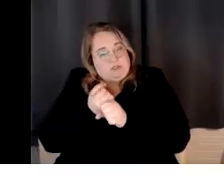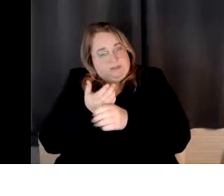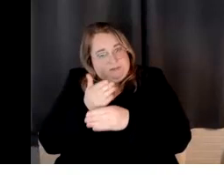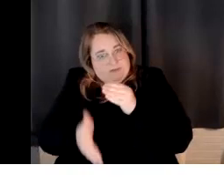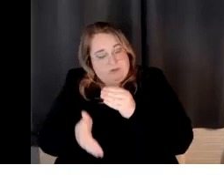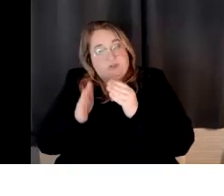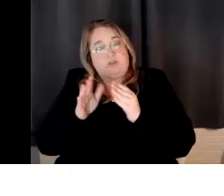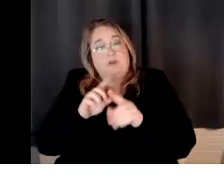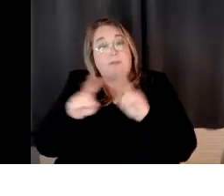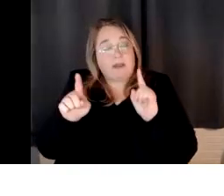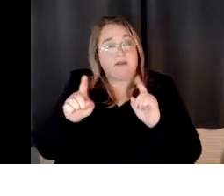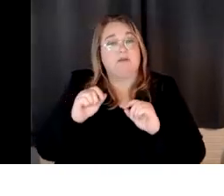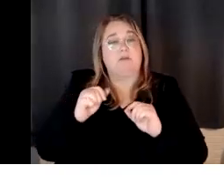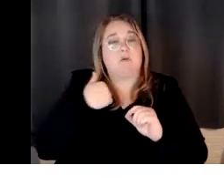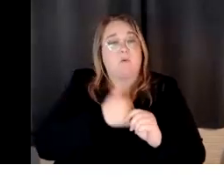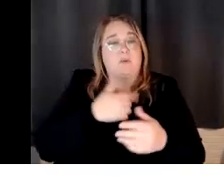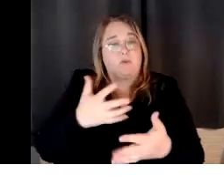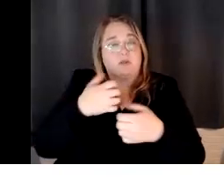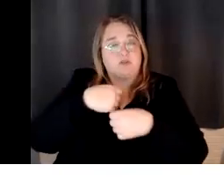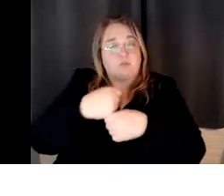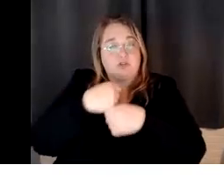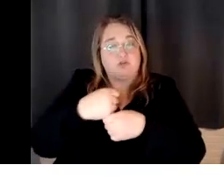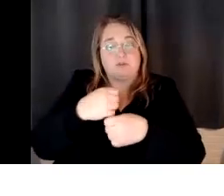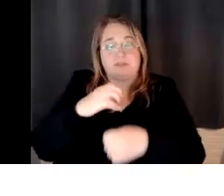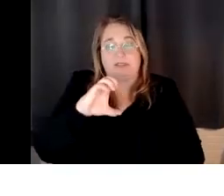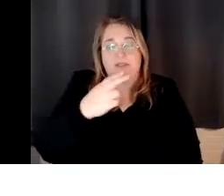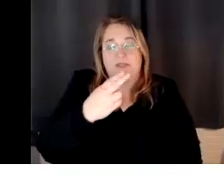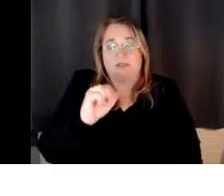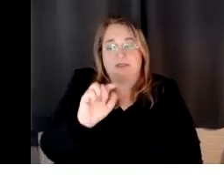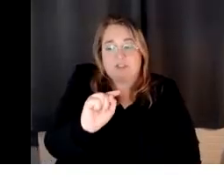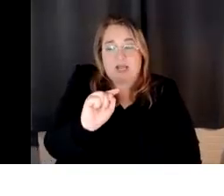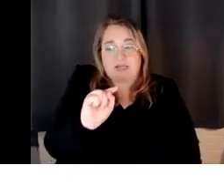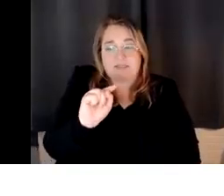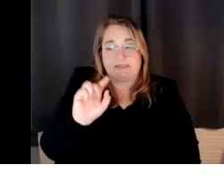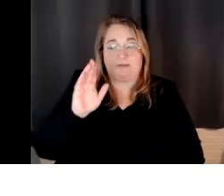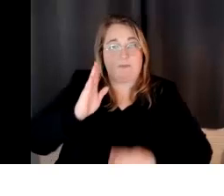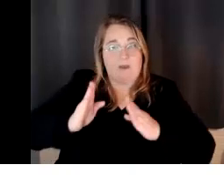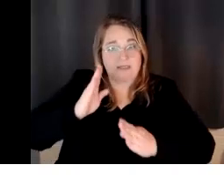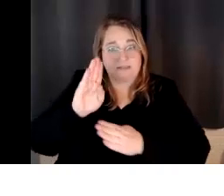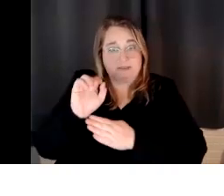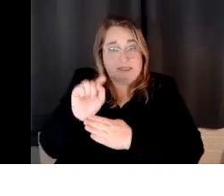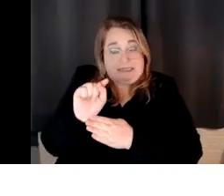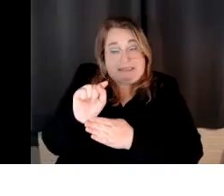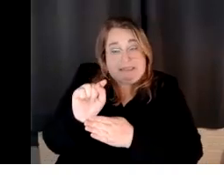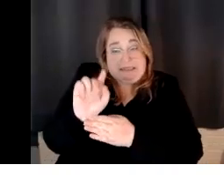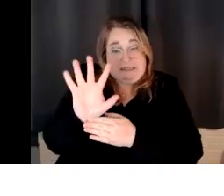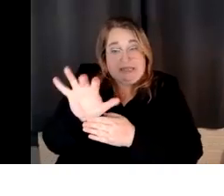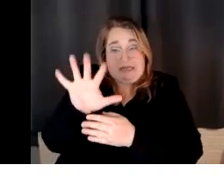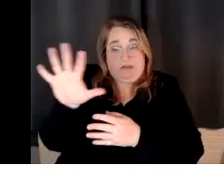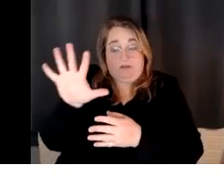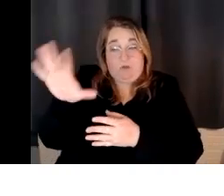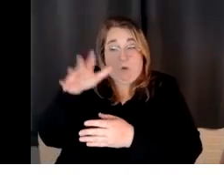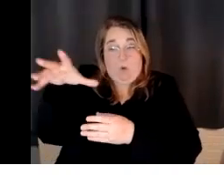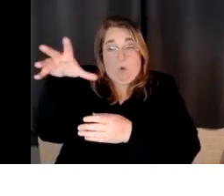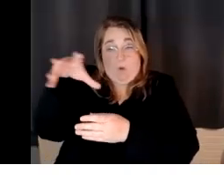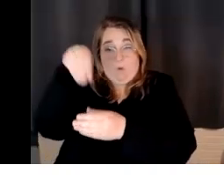but we want to produce a chat bot that is the entire course for all of these classes. So imagine